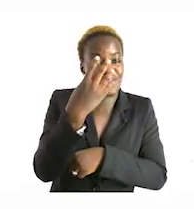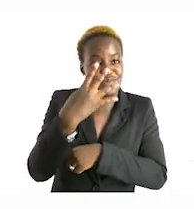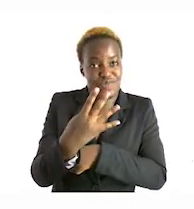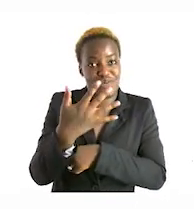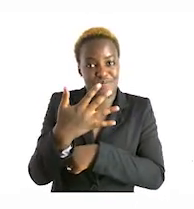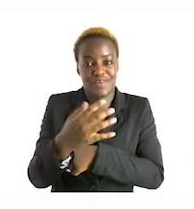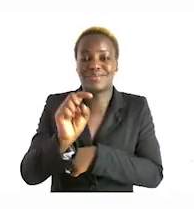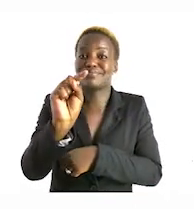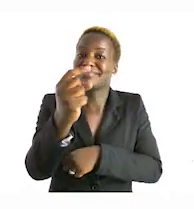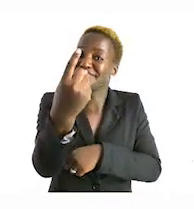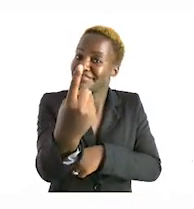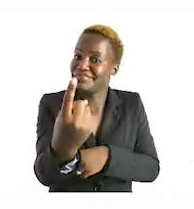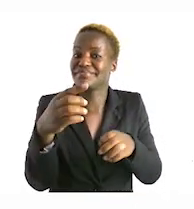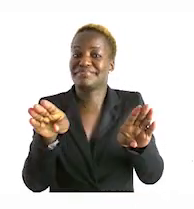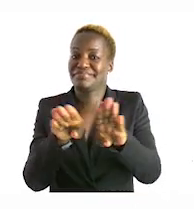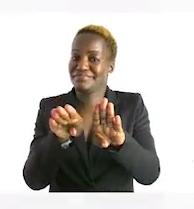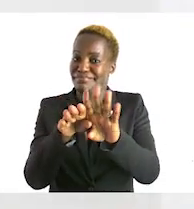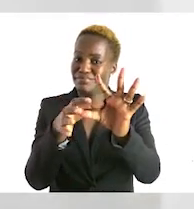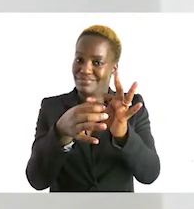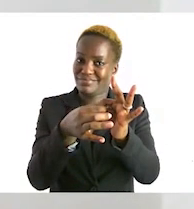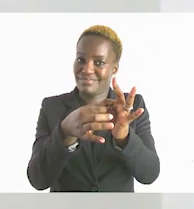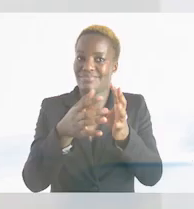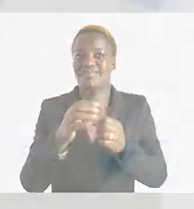like for you to do that at home